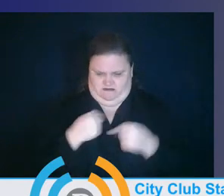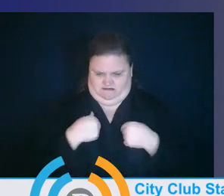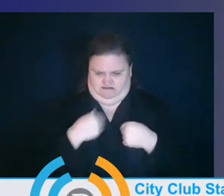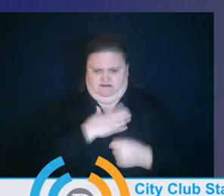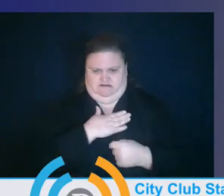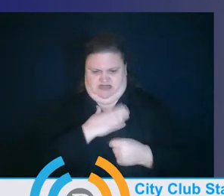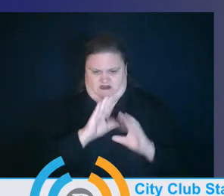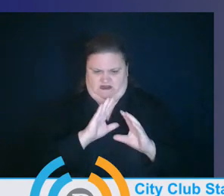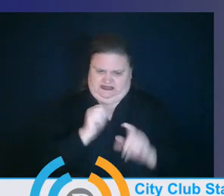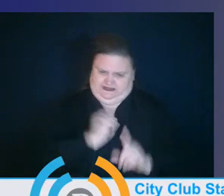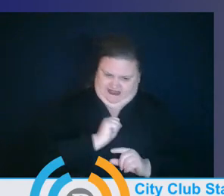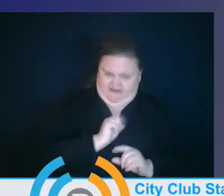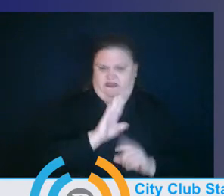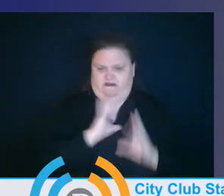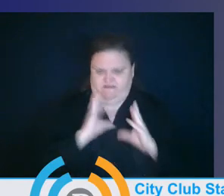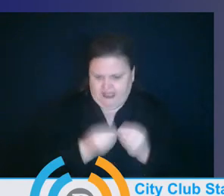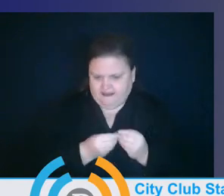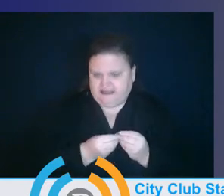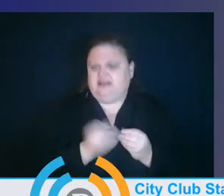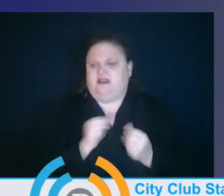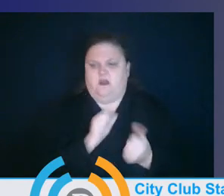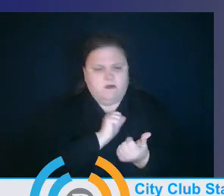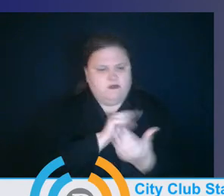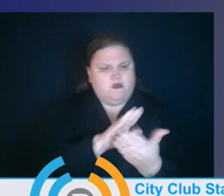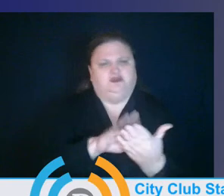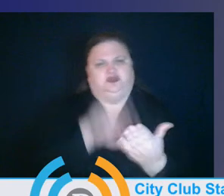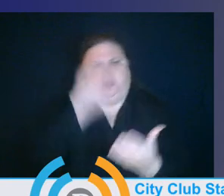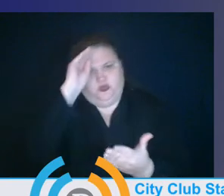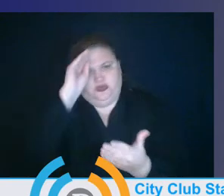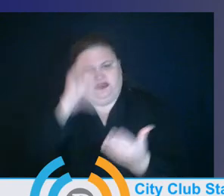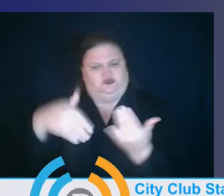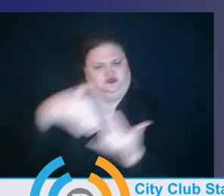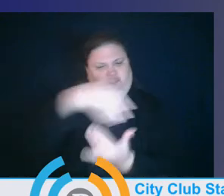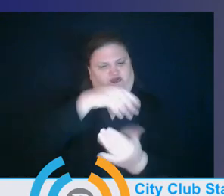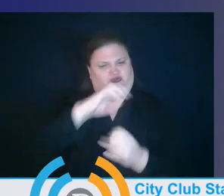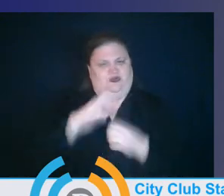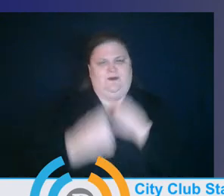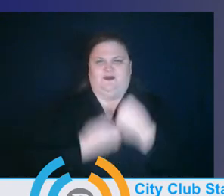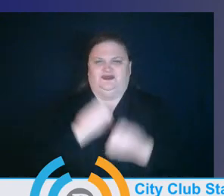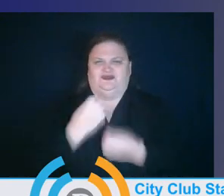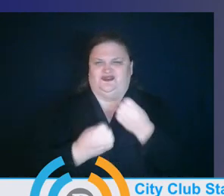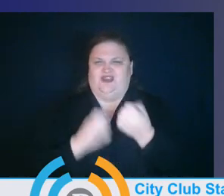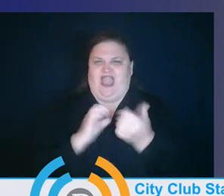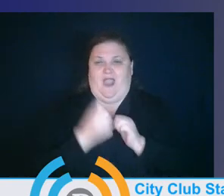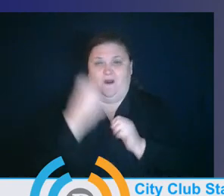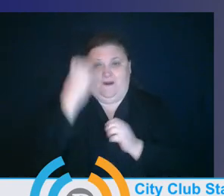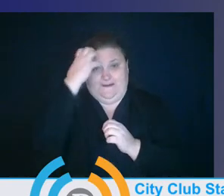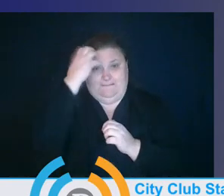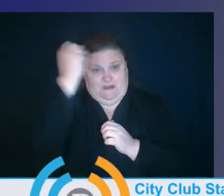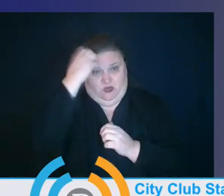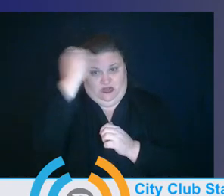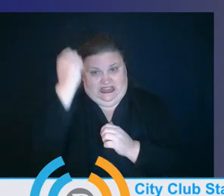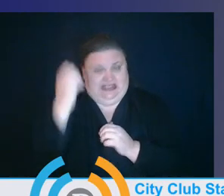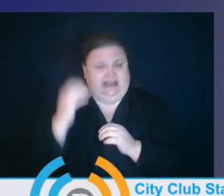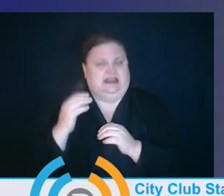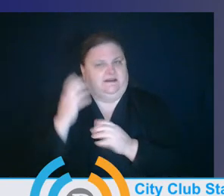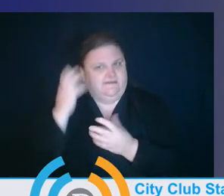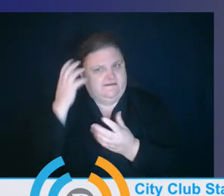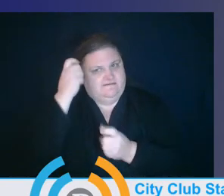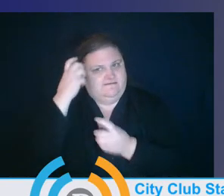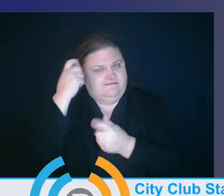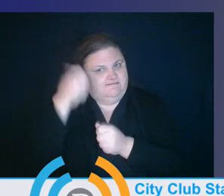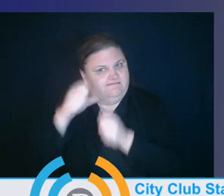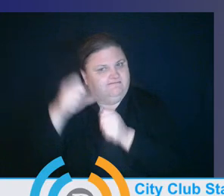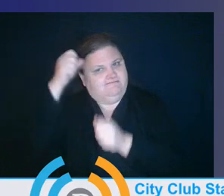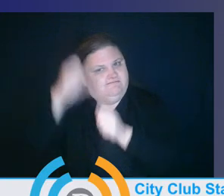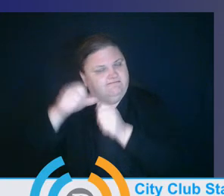approaches to learning, their social emotional development, um, the development of their memories and how they learn to learn is all happening at this time.